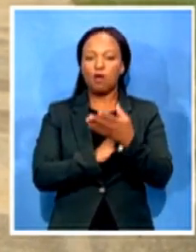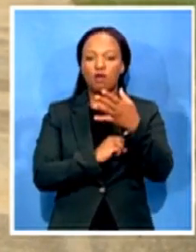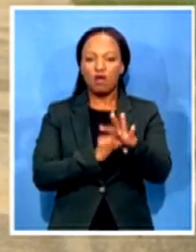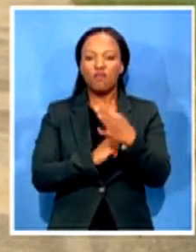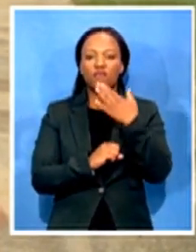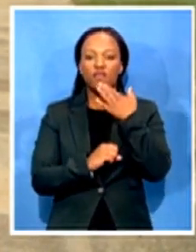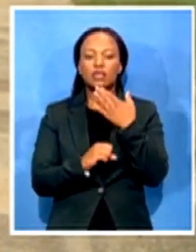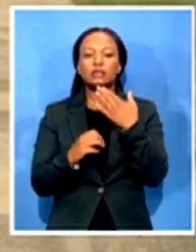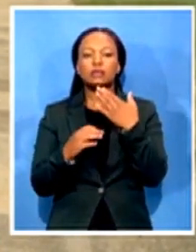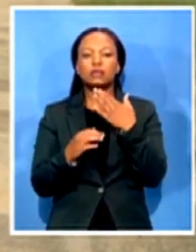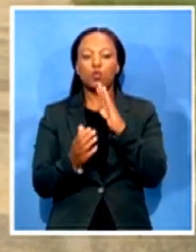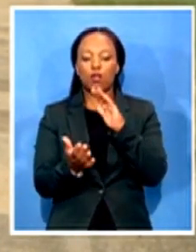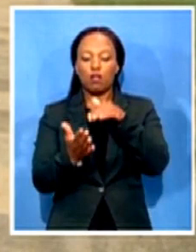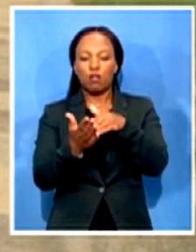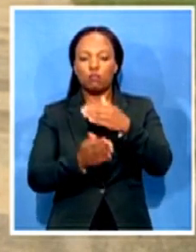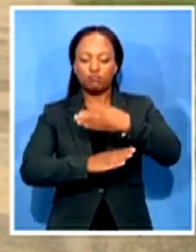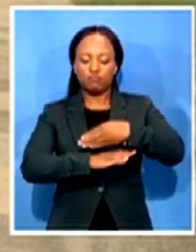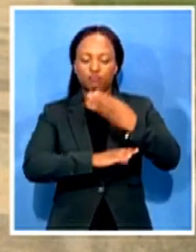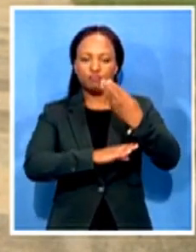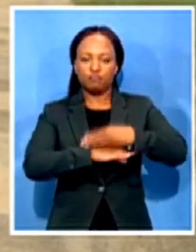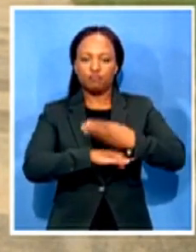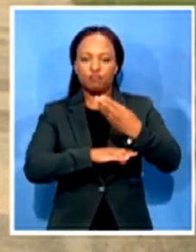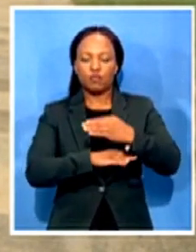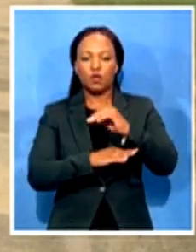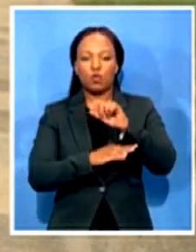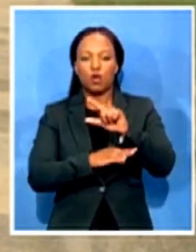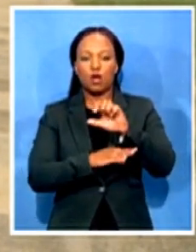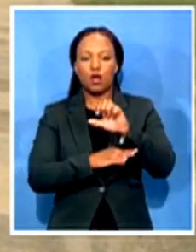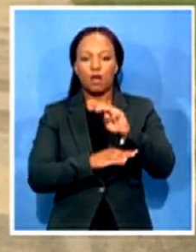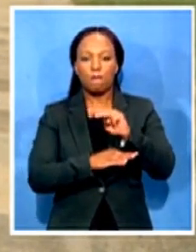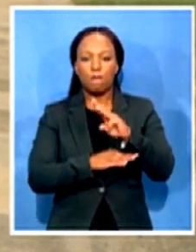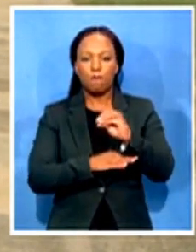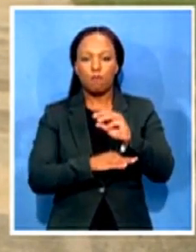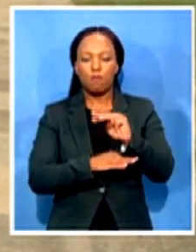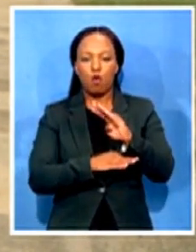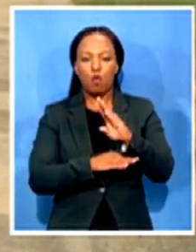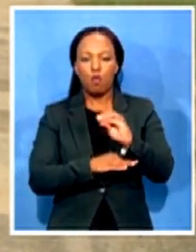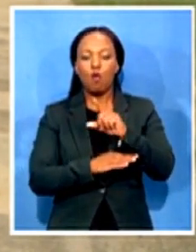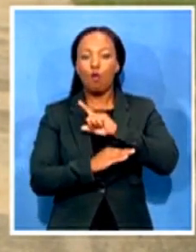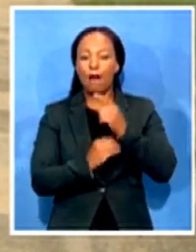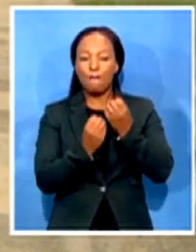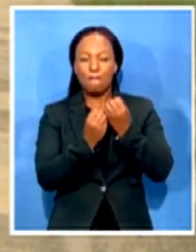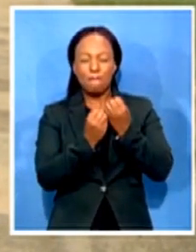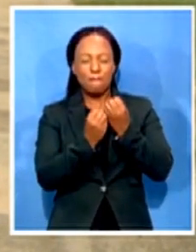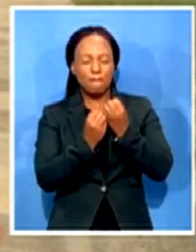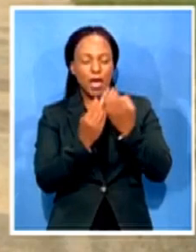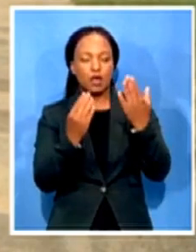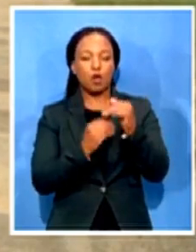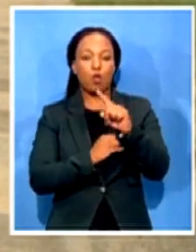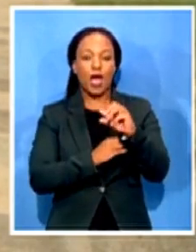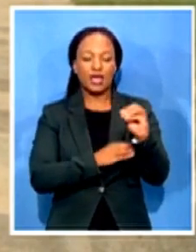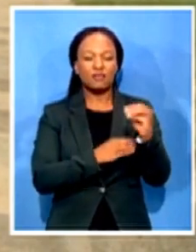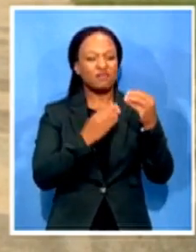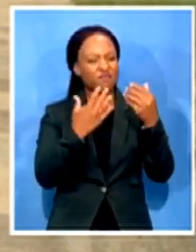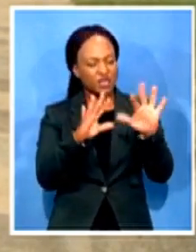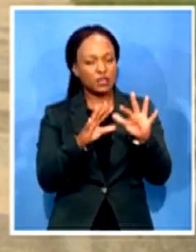a lot of people have tested positive for COVID-19 hundreds actually and a lot of counterfeit goods were found by